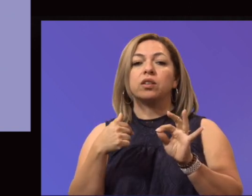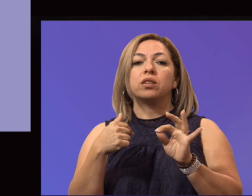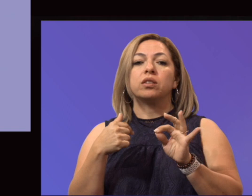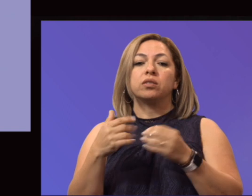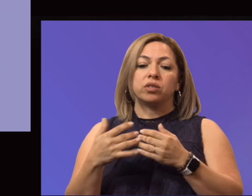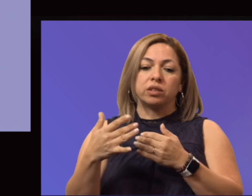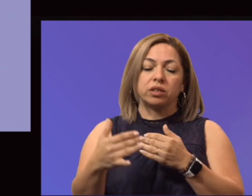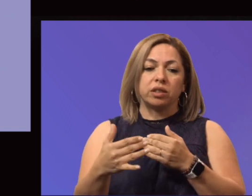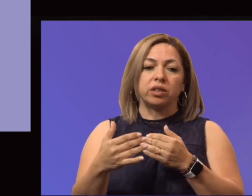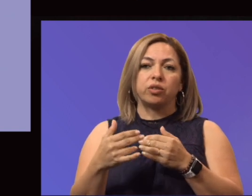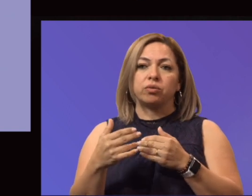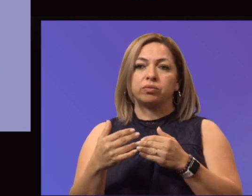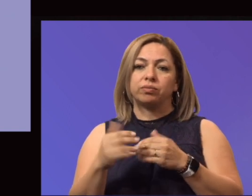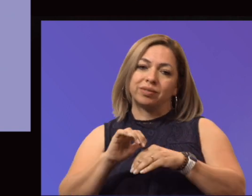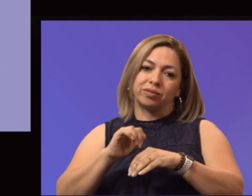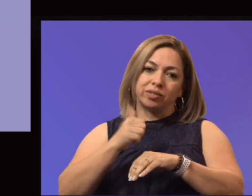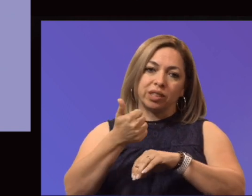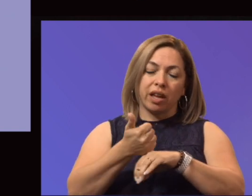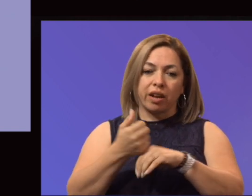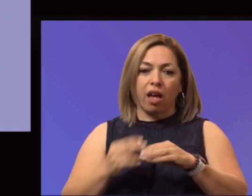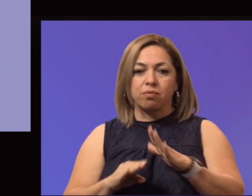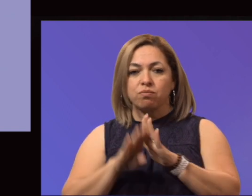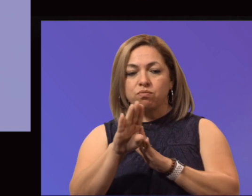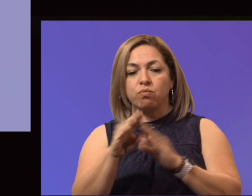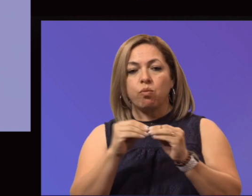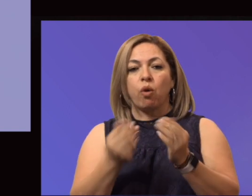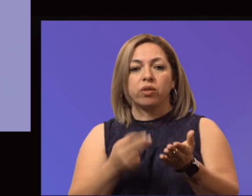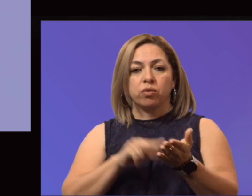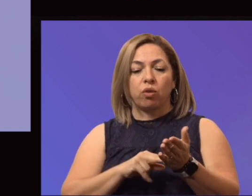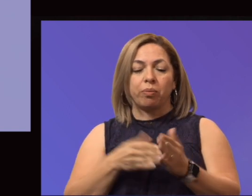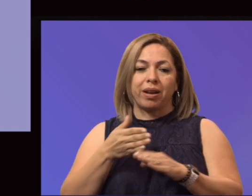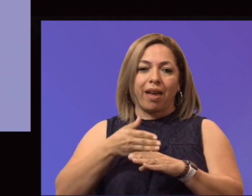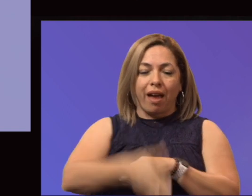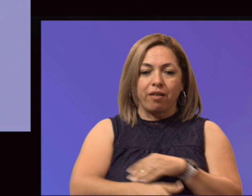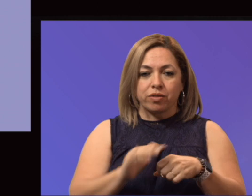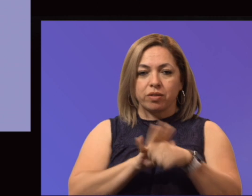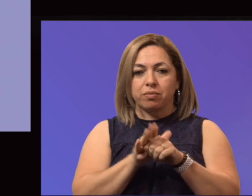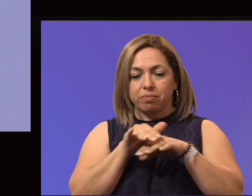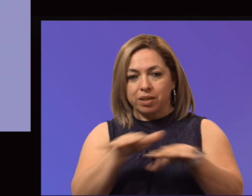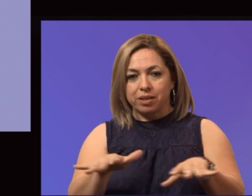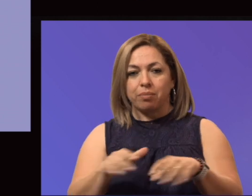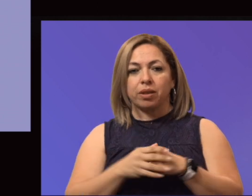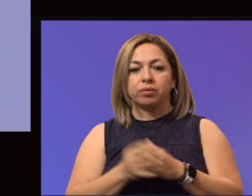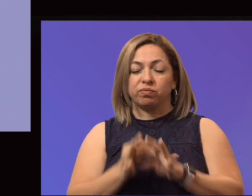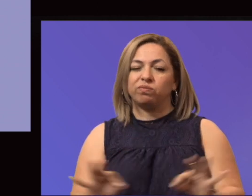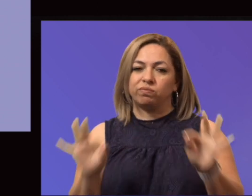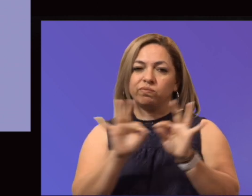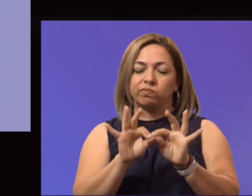in trying to build back enrollment post-pandemic. So this will play additional role as we move forward.